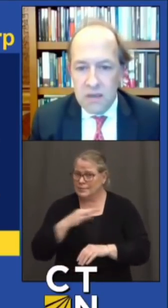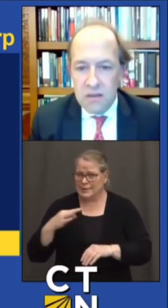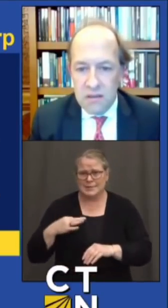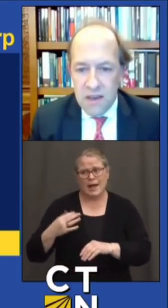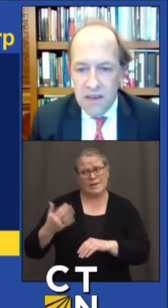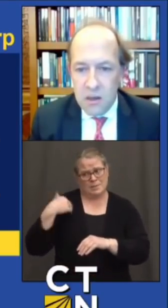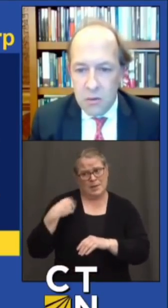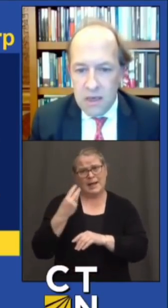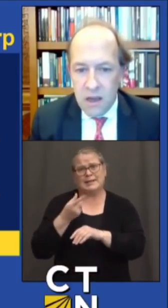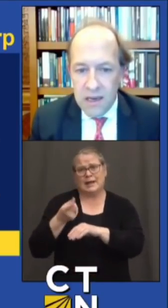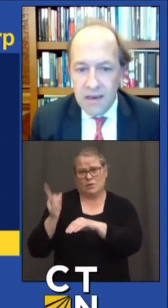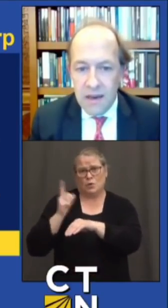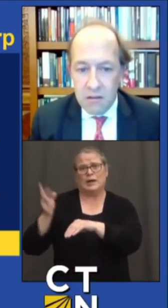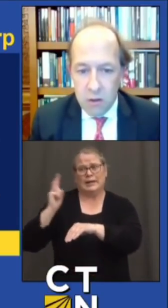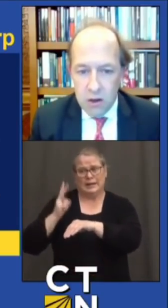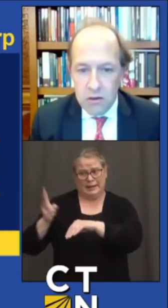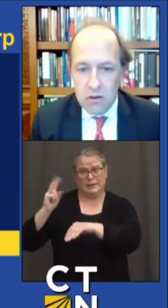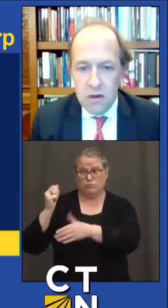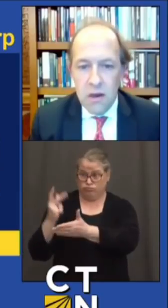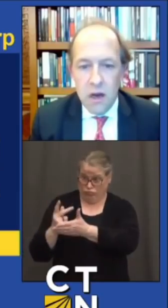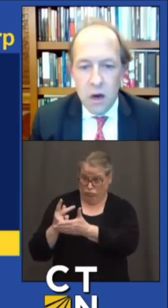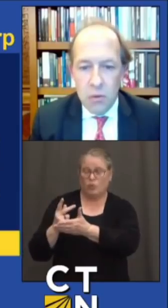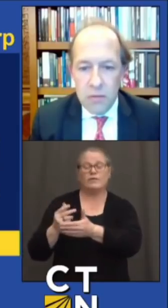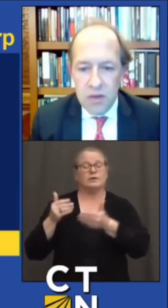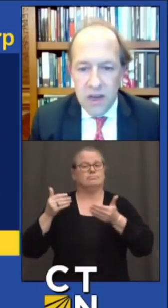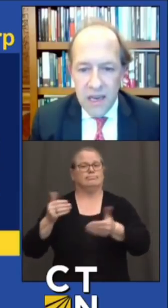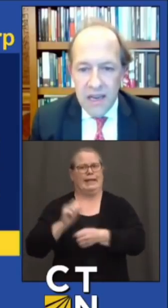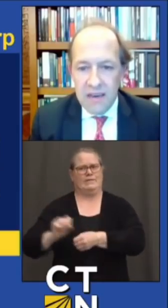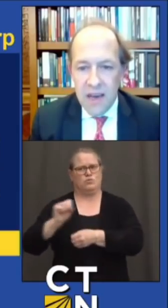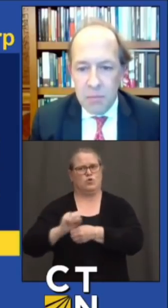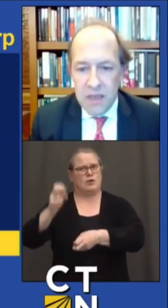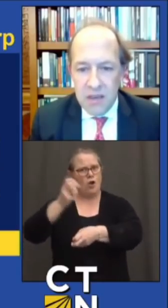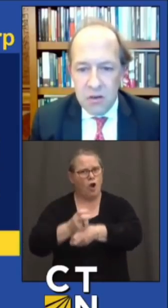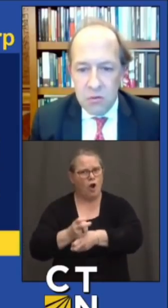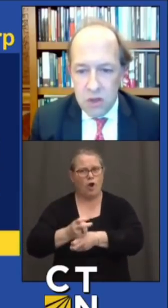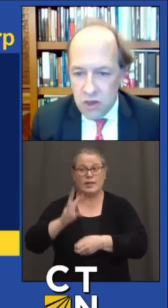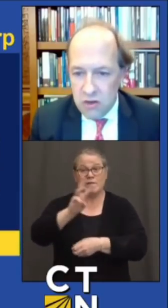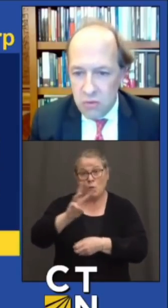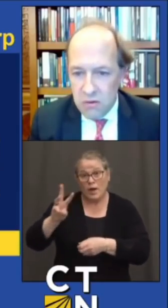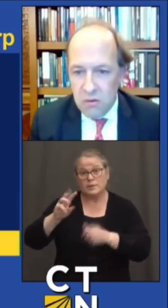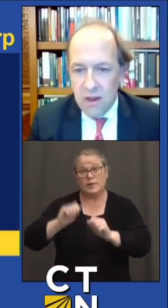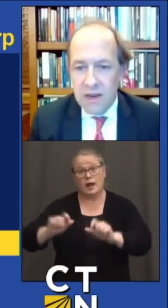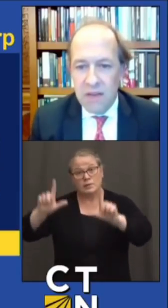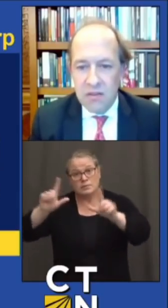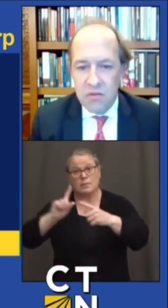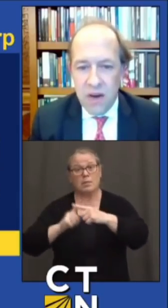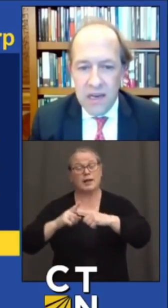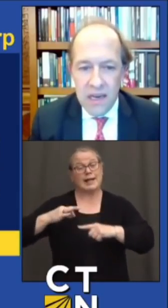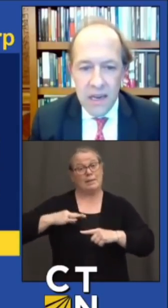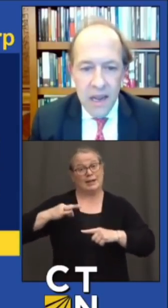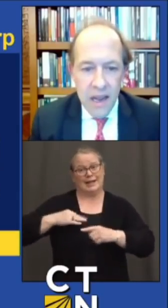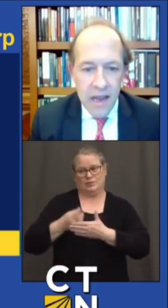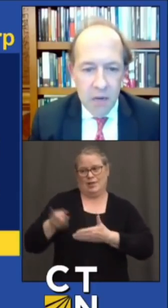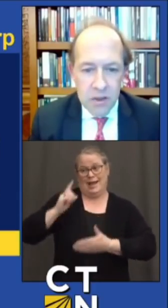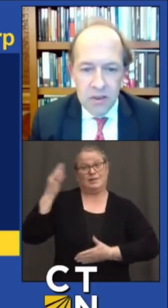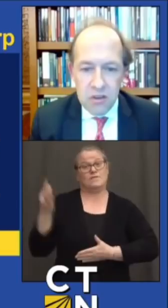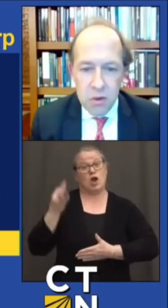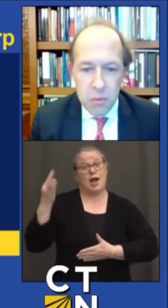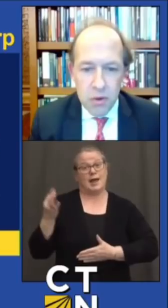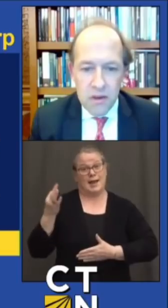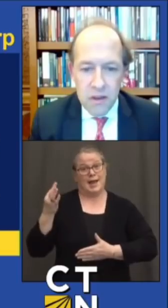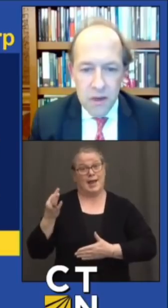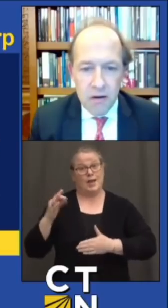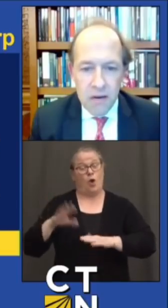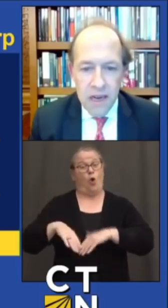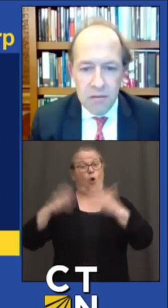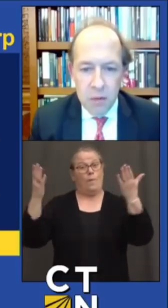last week since getting the green light, has launched a website and an application which just went live last Friday, and I'm pleased to